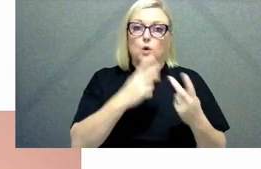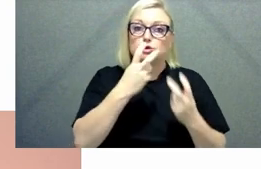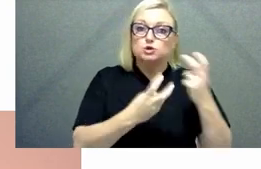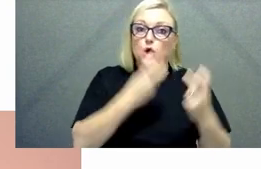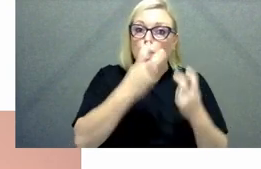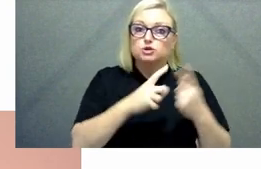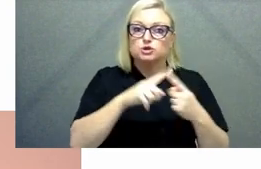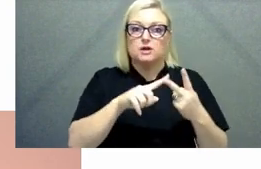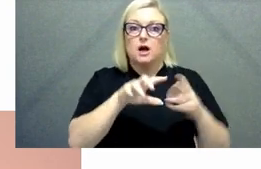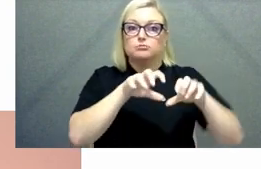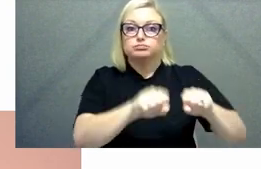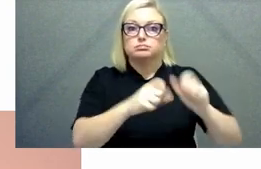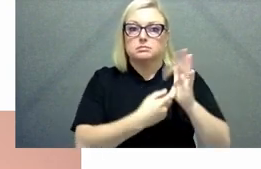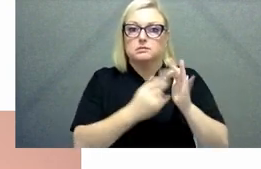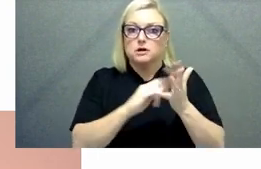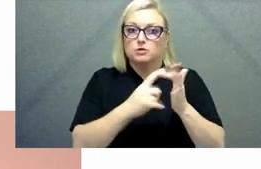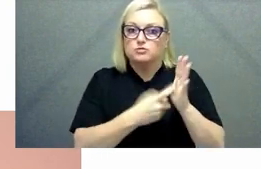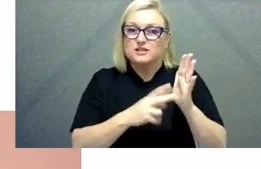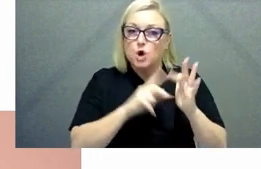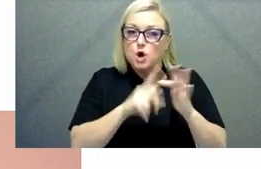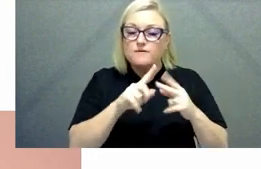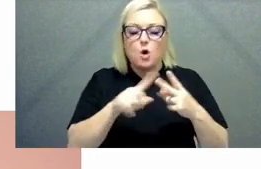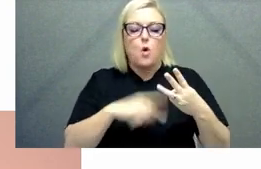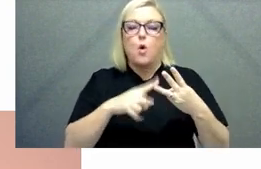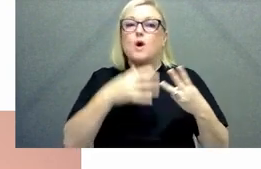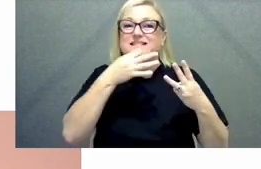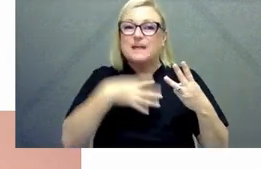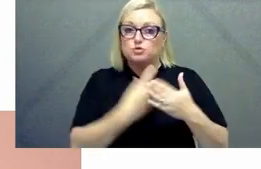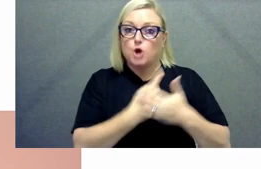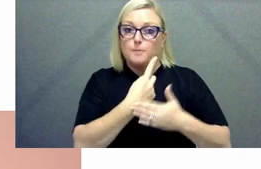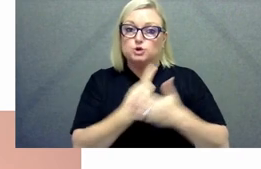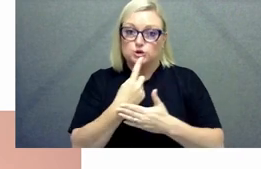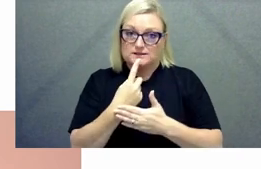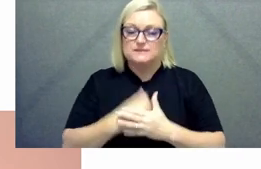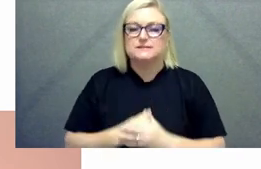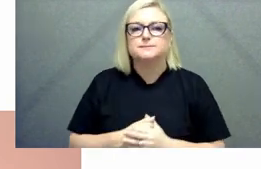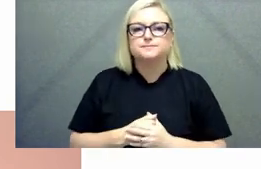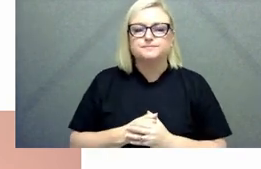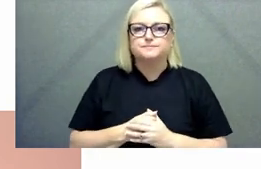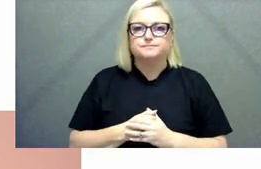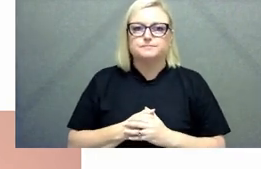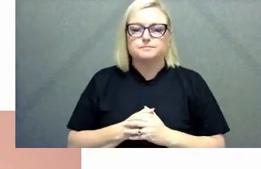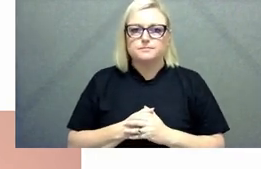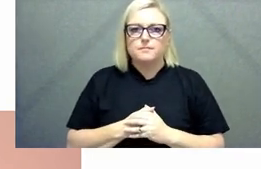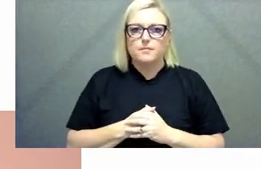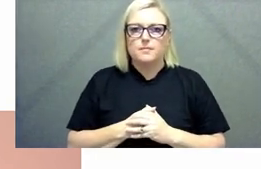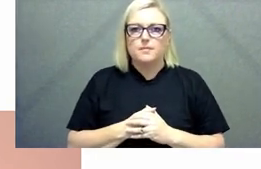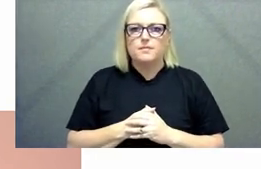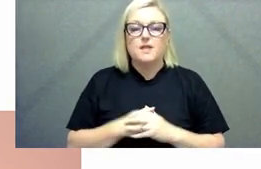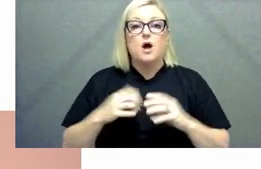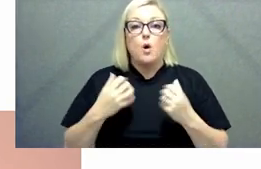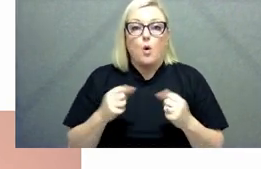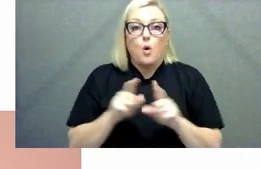temporary opportunities something that i thought i'd mention on the way through today is also that there is work underway